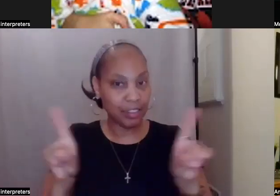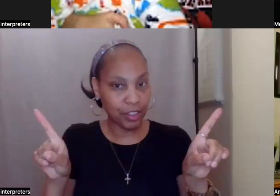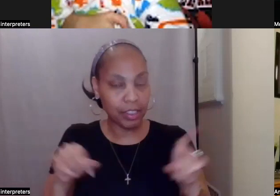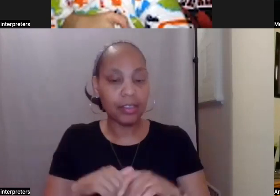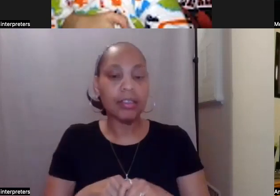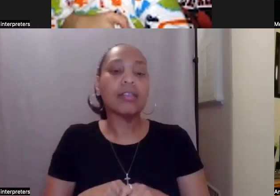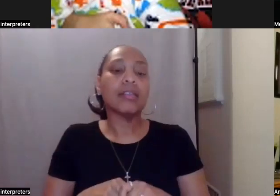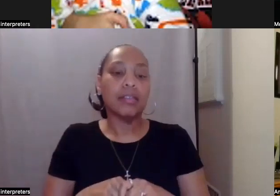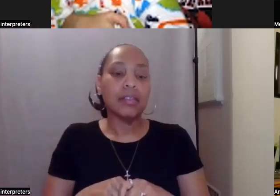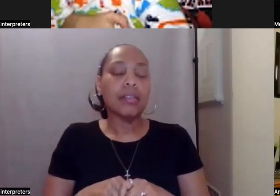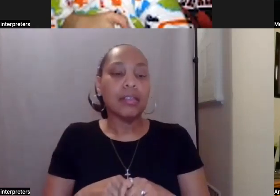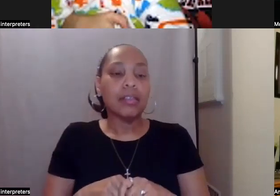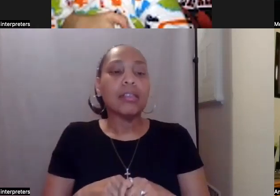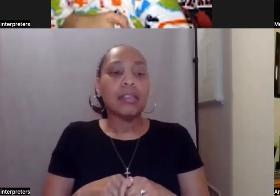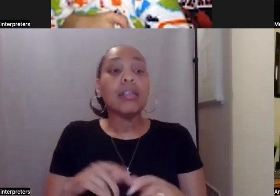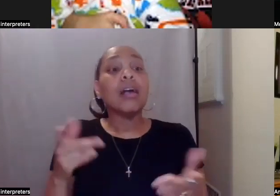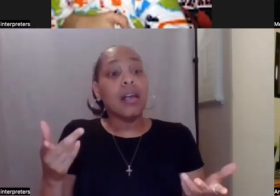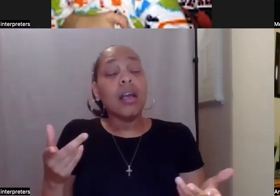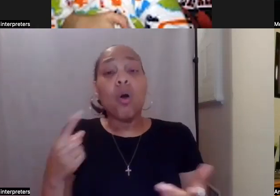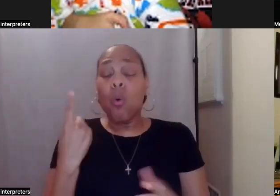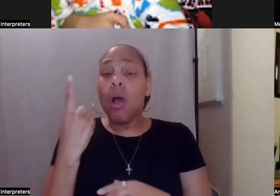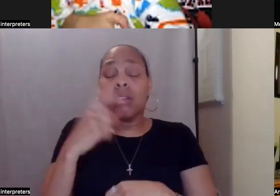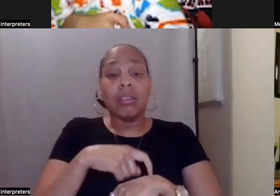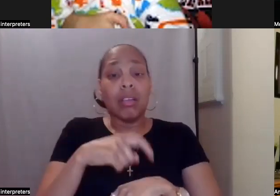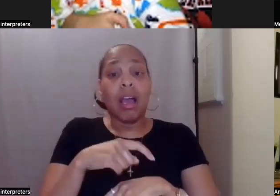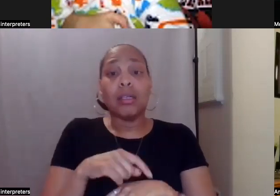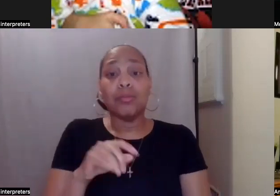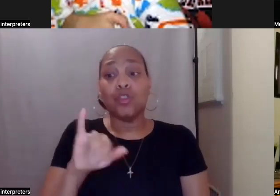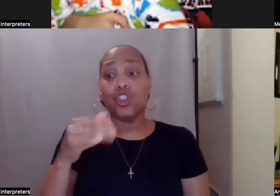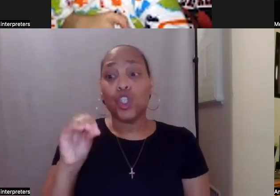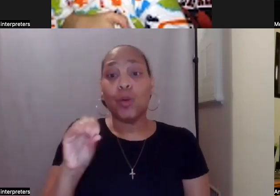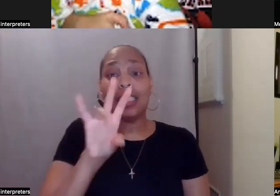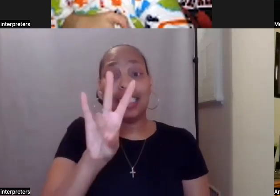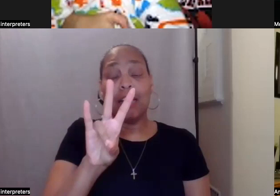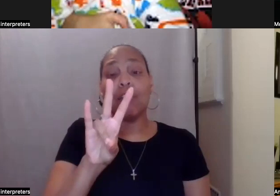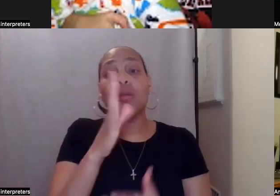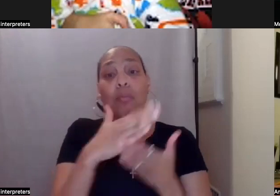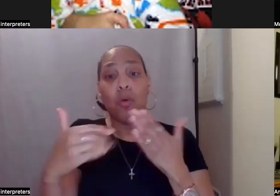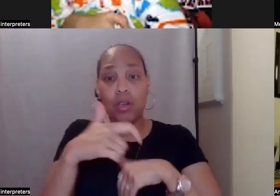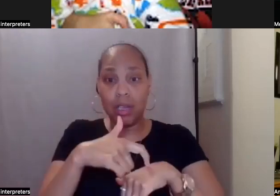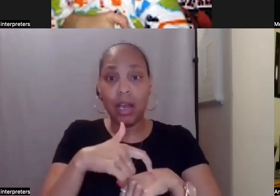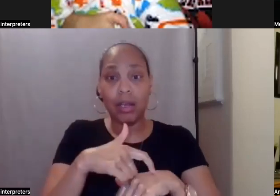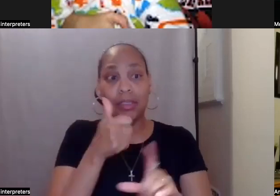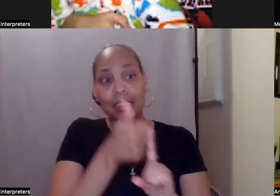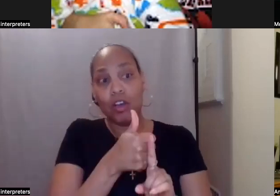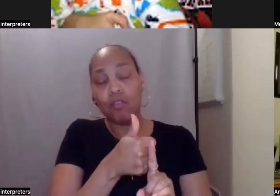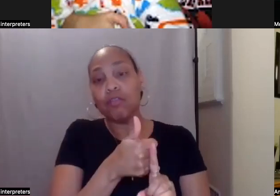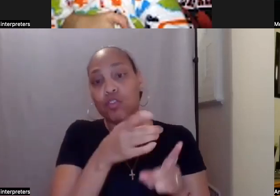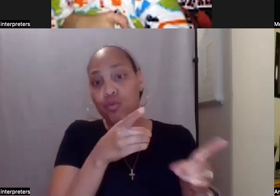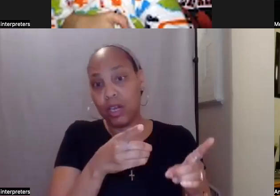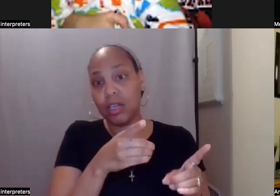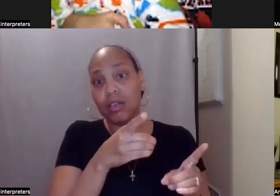at one point, Joe did have seven part-time self-directed employees, um, through, uh, DDD,